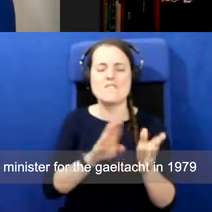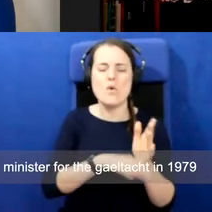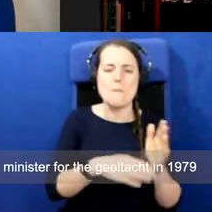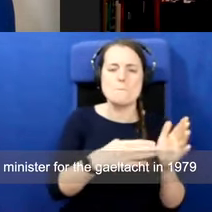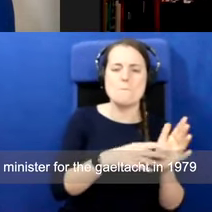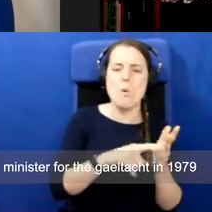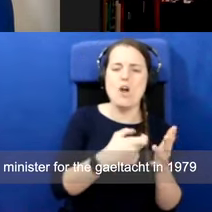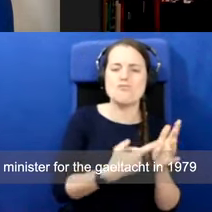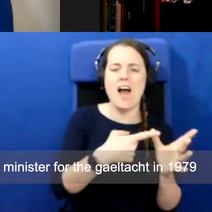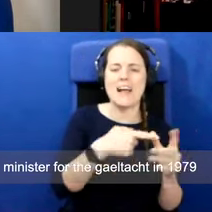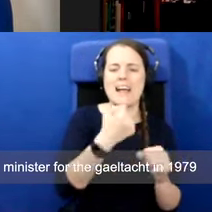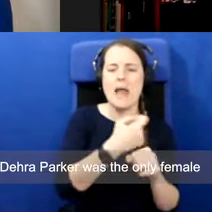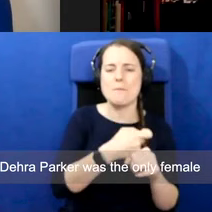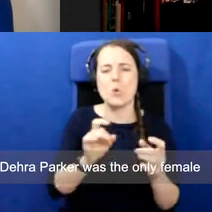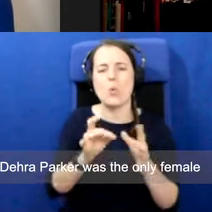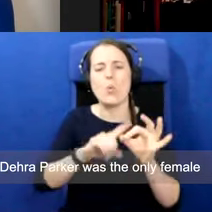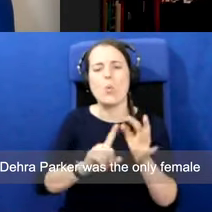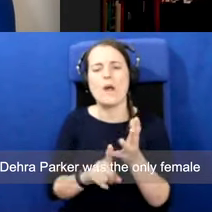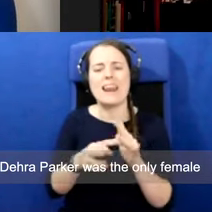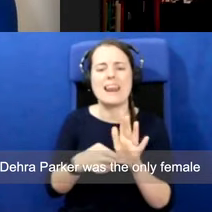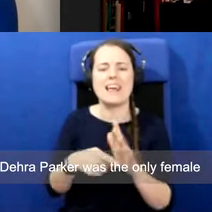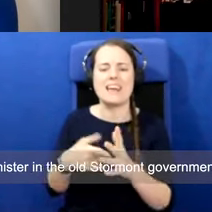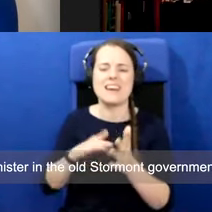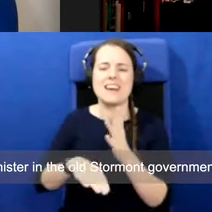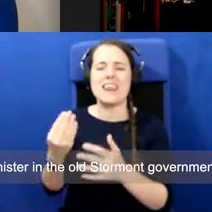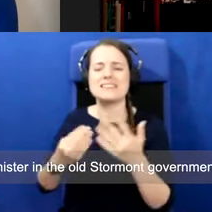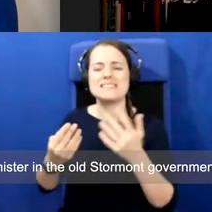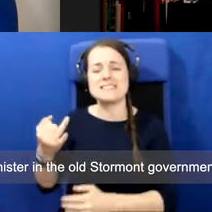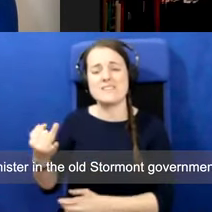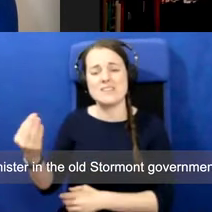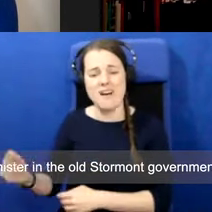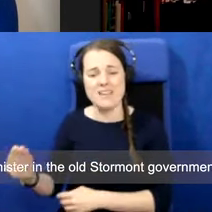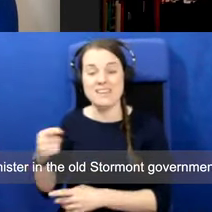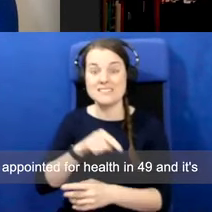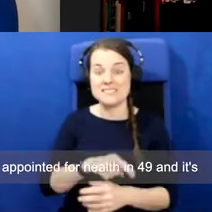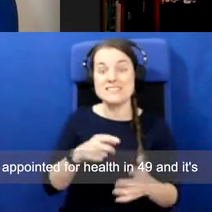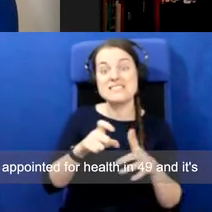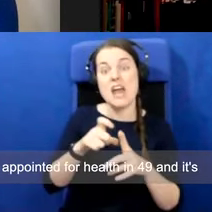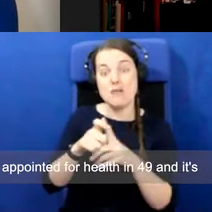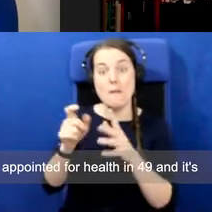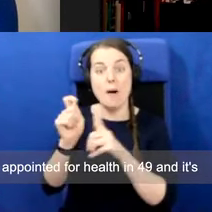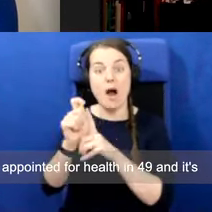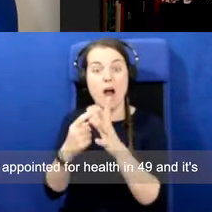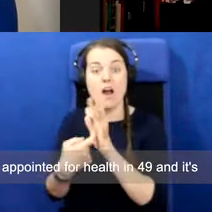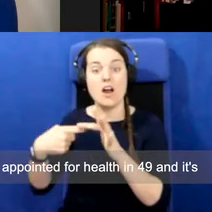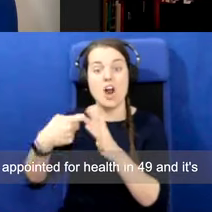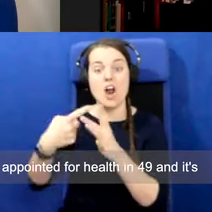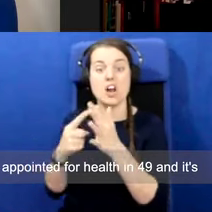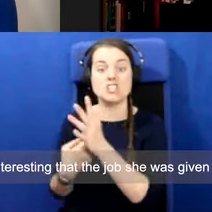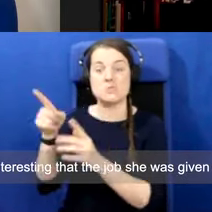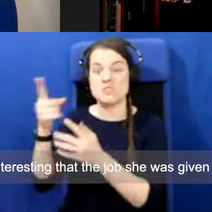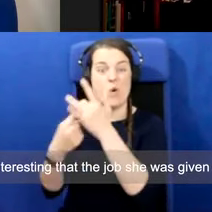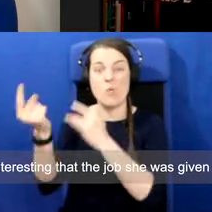appointed as Minister for the Gaelthog in 1979. Dara Parker was the only female minister in the old Stormont government appointed for Health in